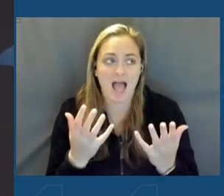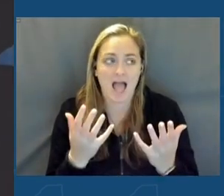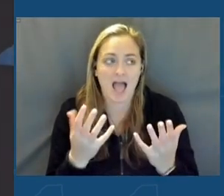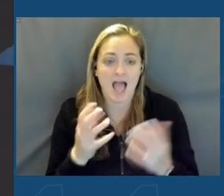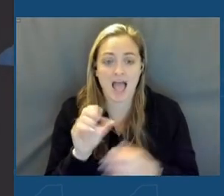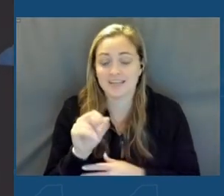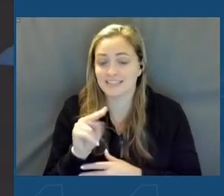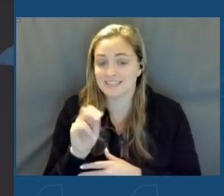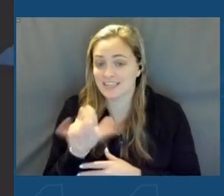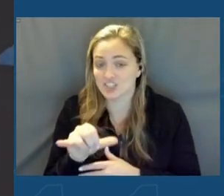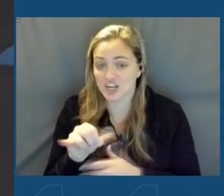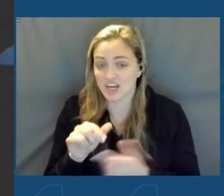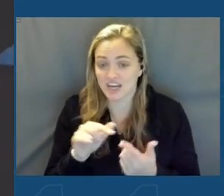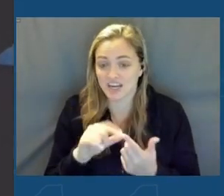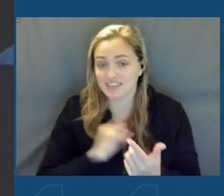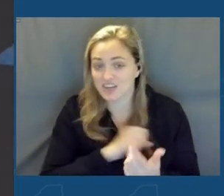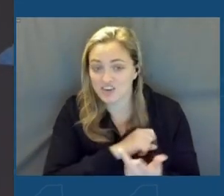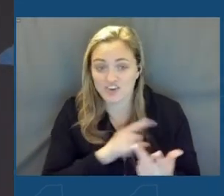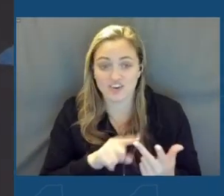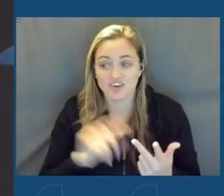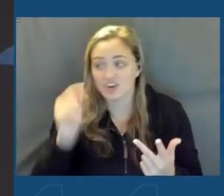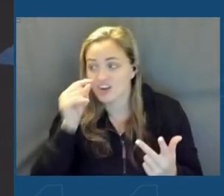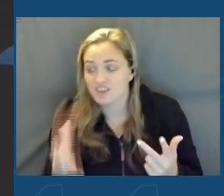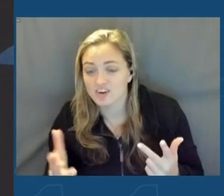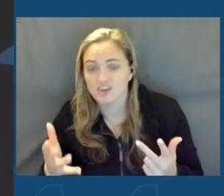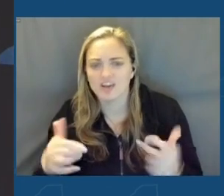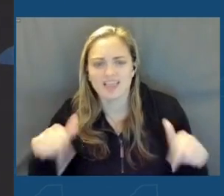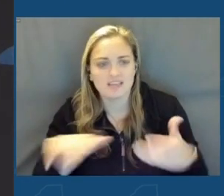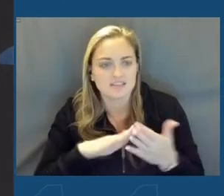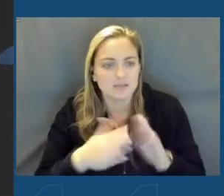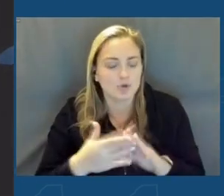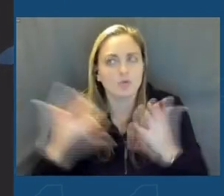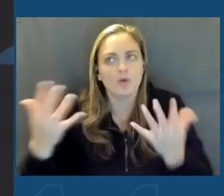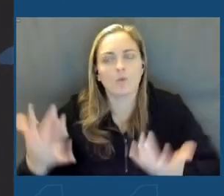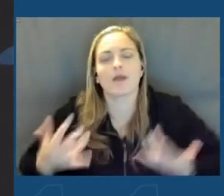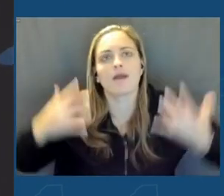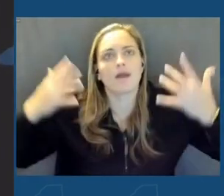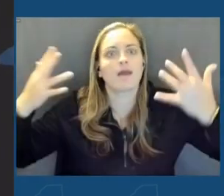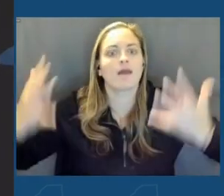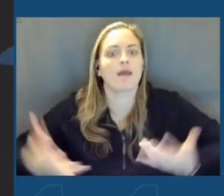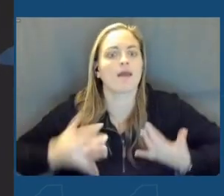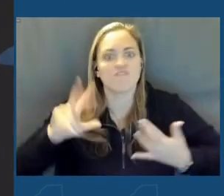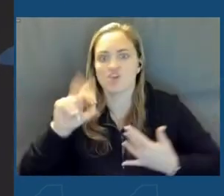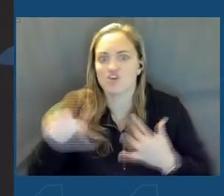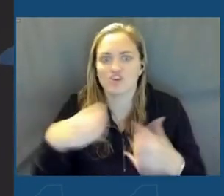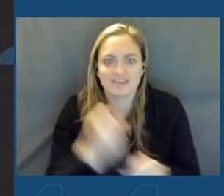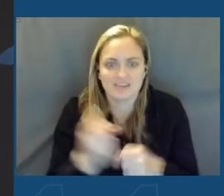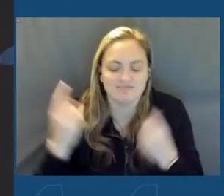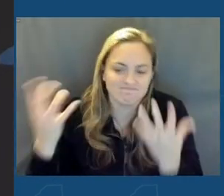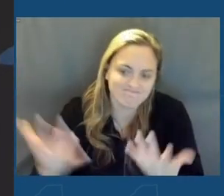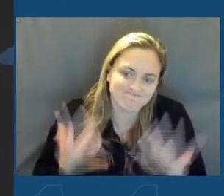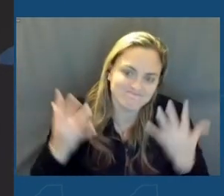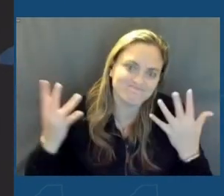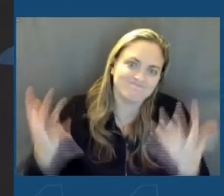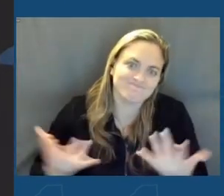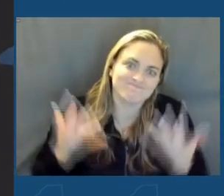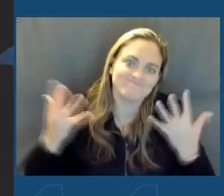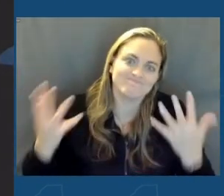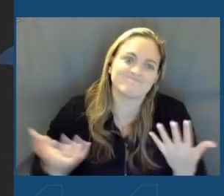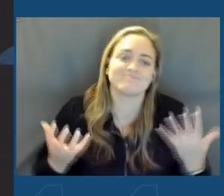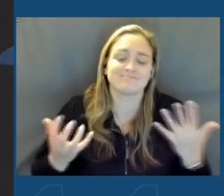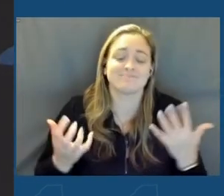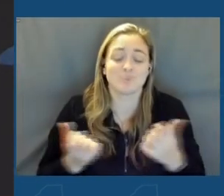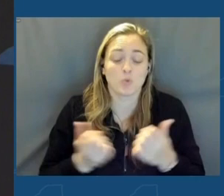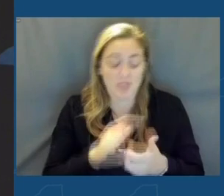Sanjay, senator, governor, this community has been waiting for this moment for over 30 years. And without